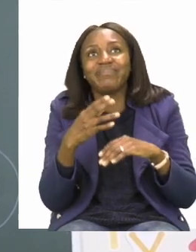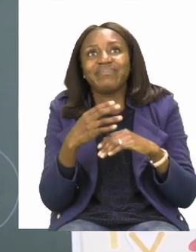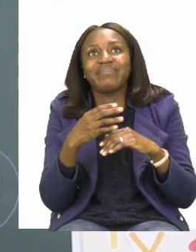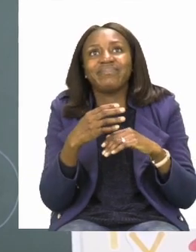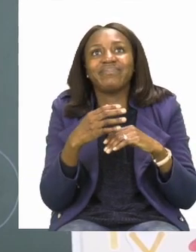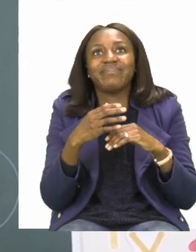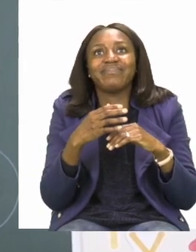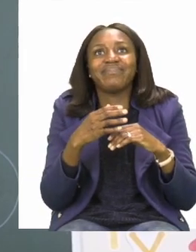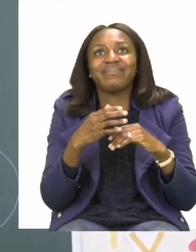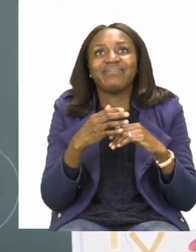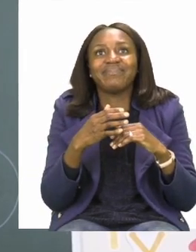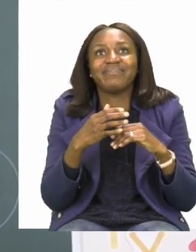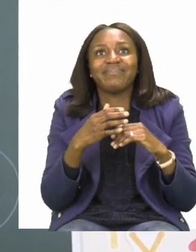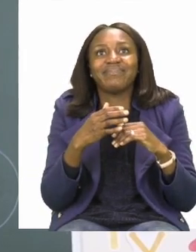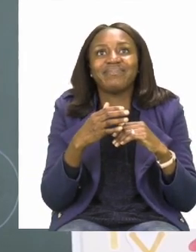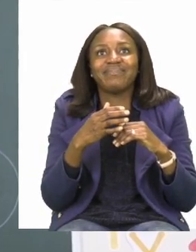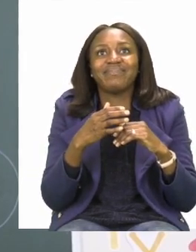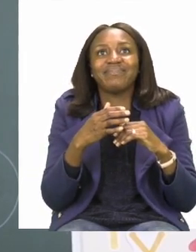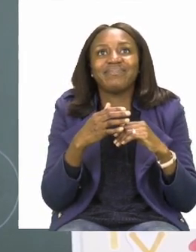will.